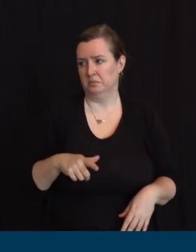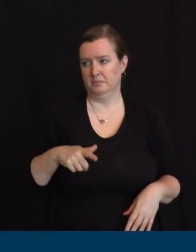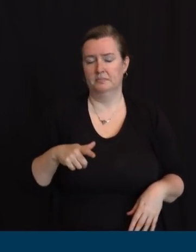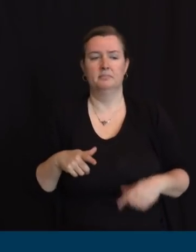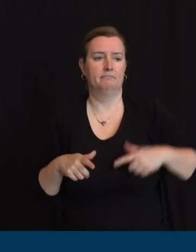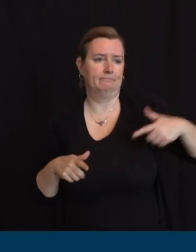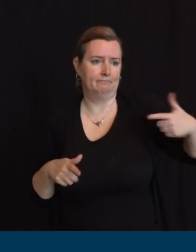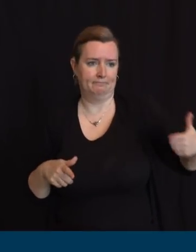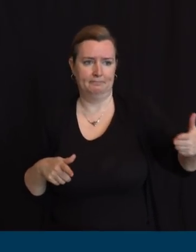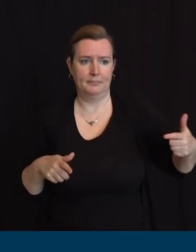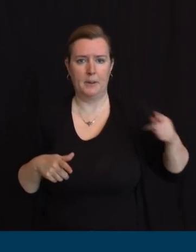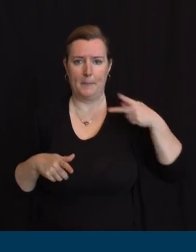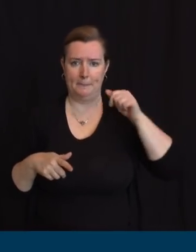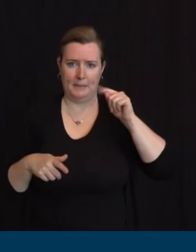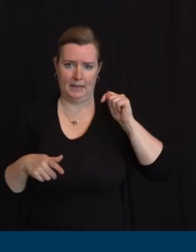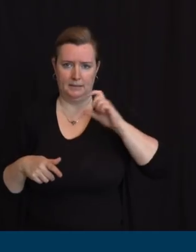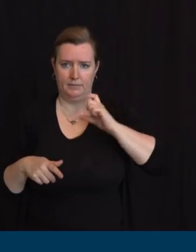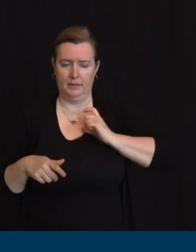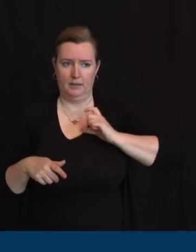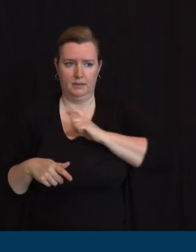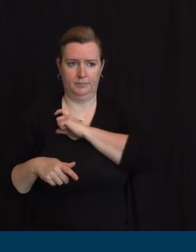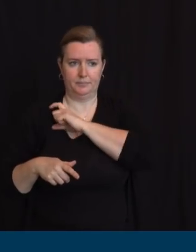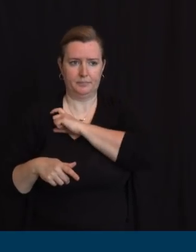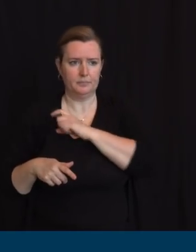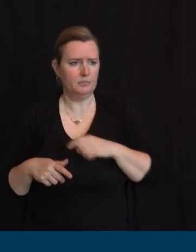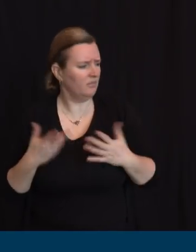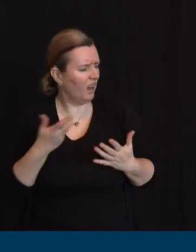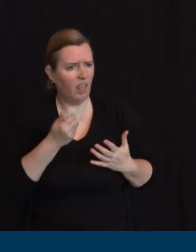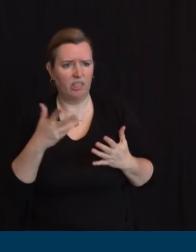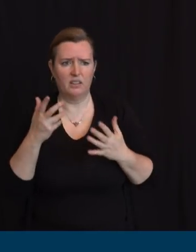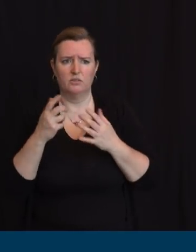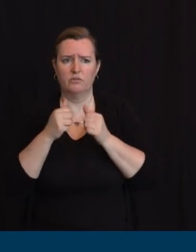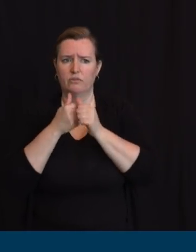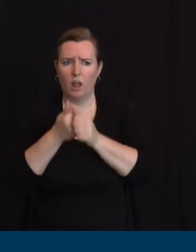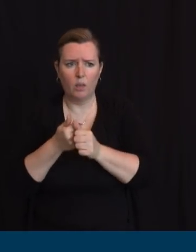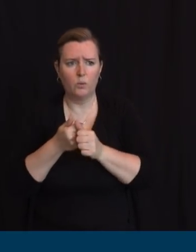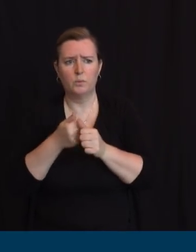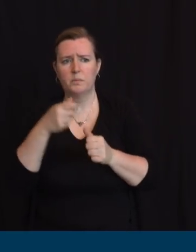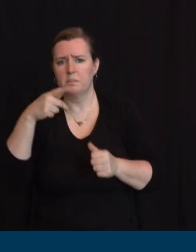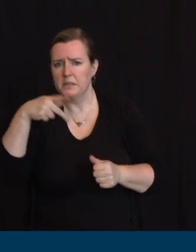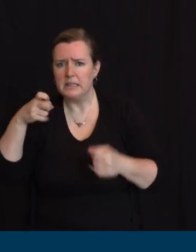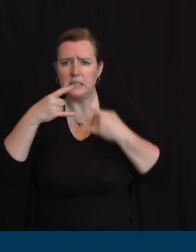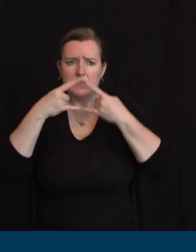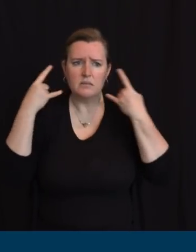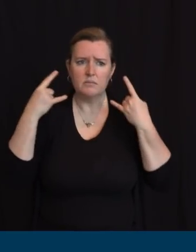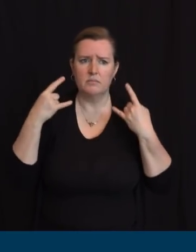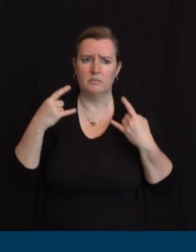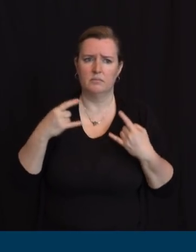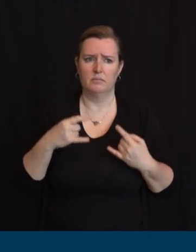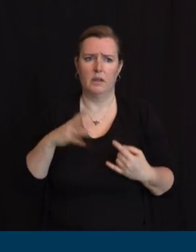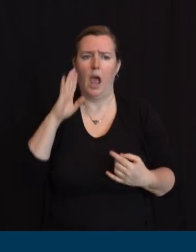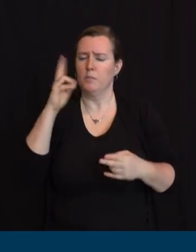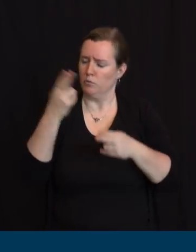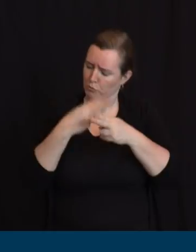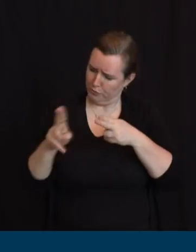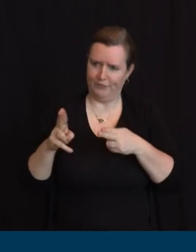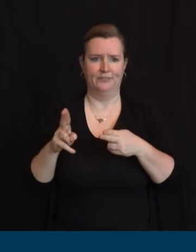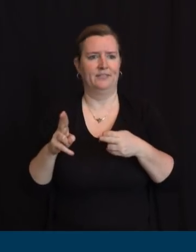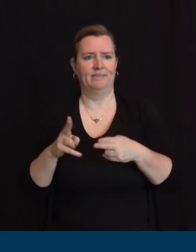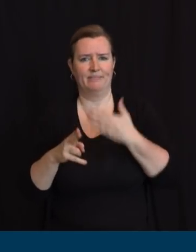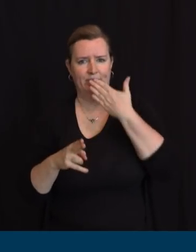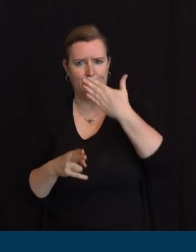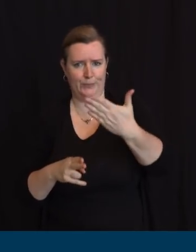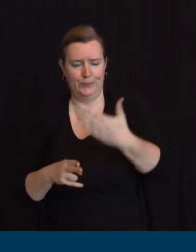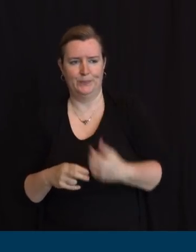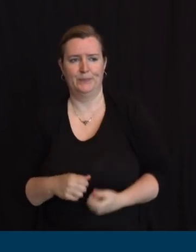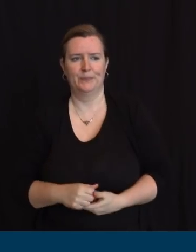or PPE or other matters of note? I'll be brief. Thank you, Governor. A subject who had cited on Saturday and